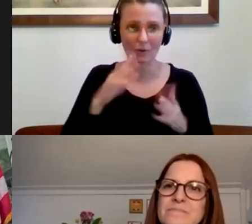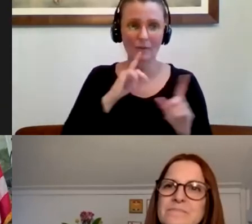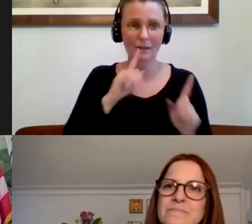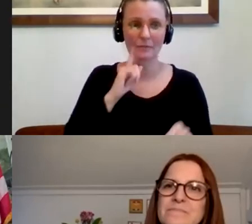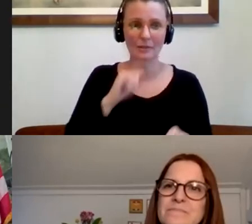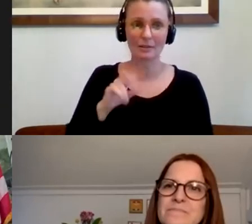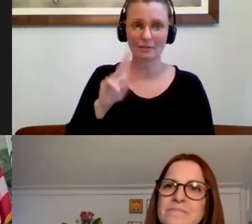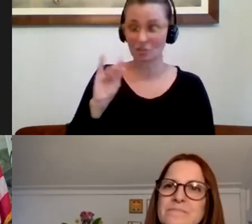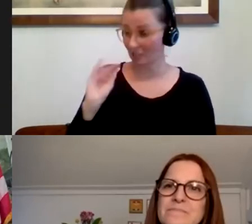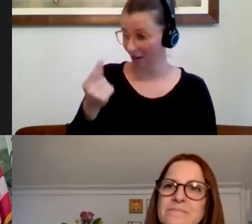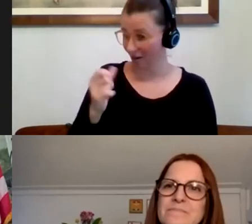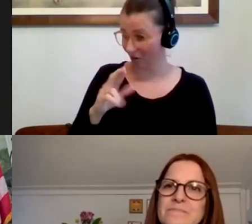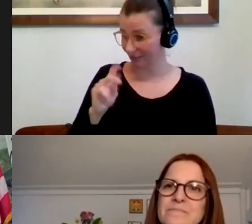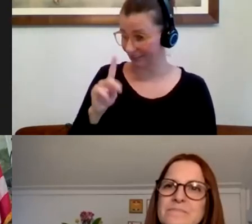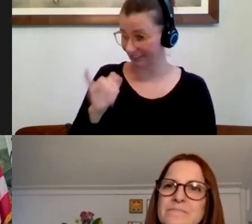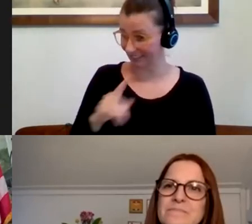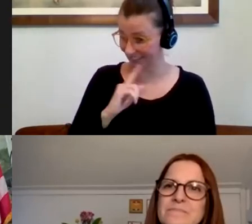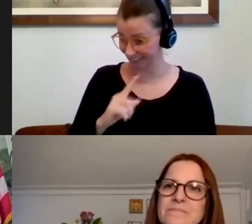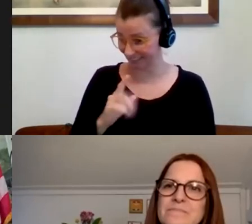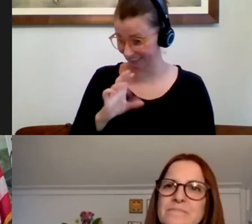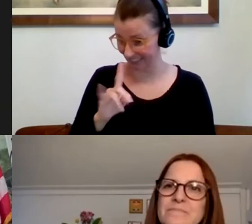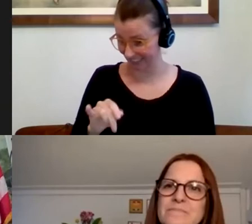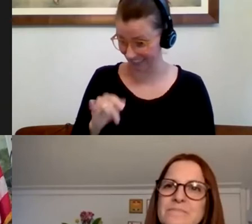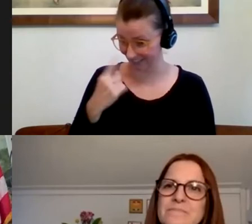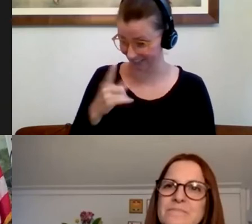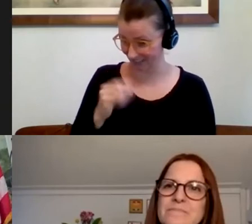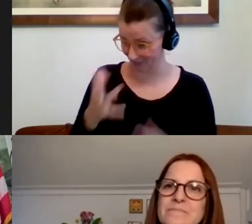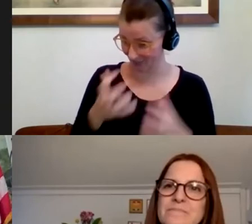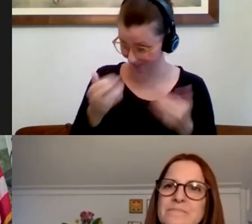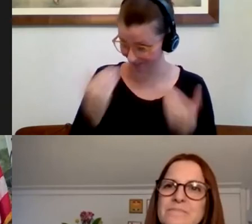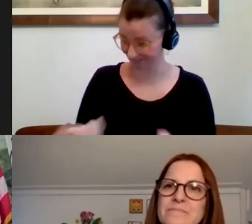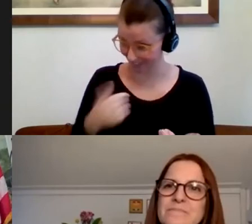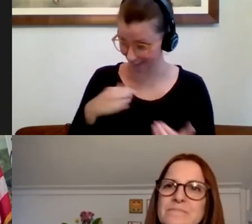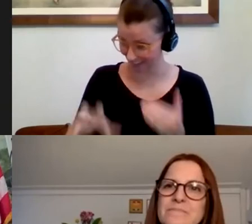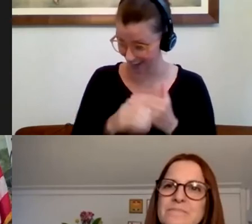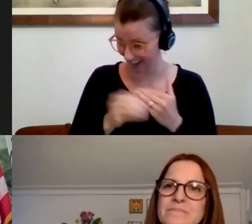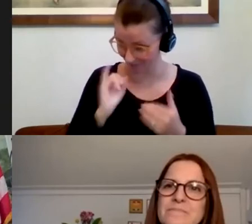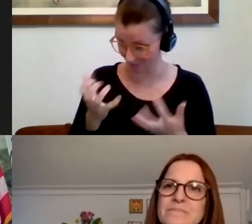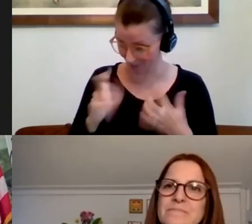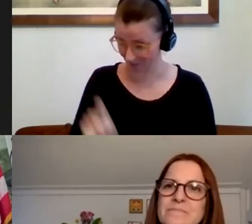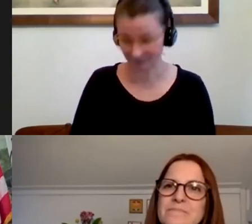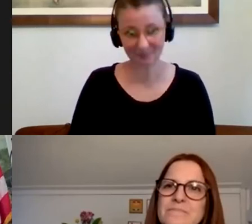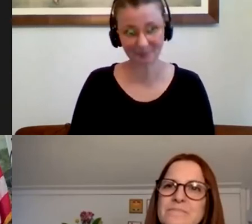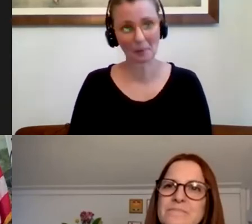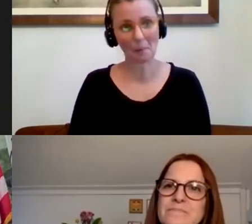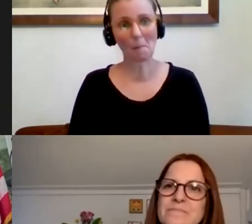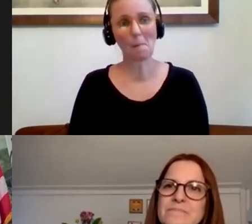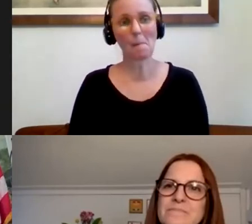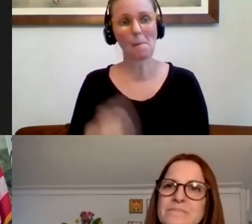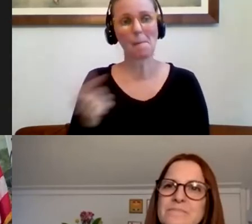Cindy, do you want to take that? It looked like you were already bouncing out of your chair, but I can certainly add to it as well. Yeah, good.